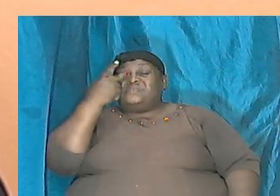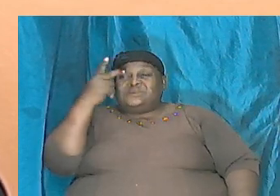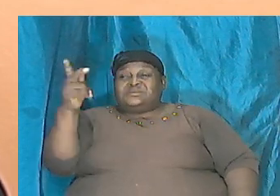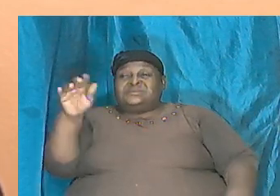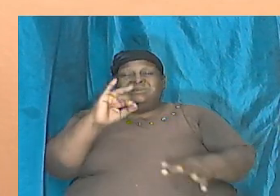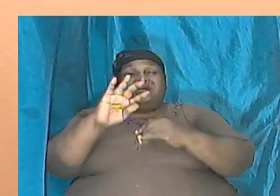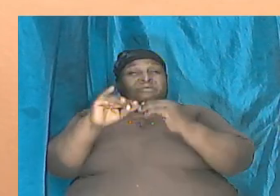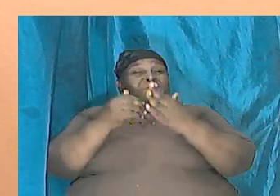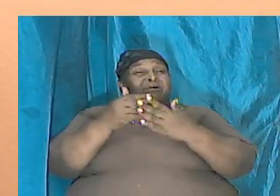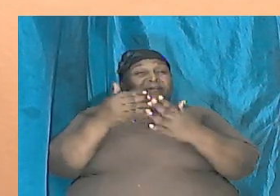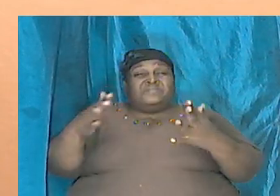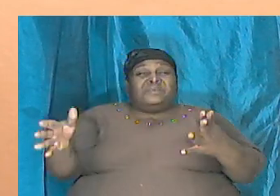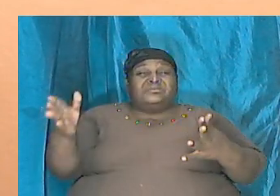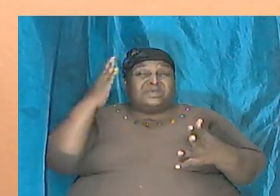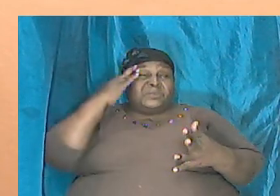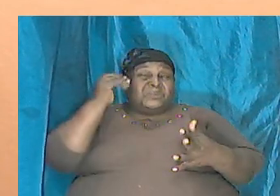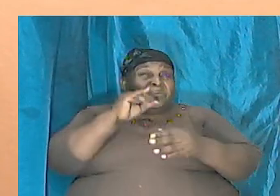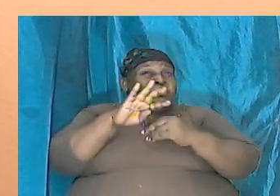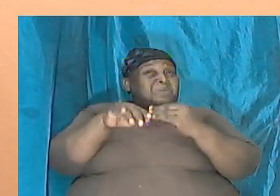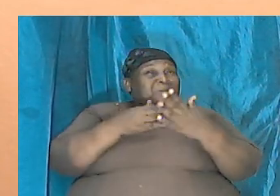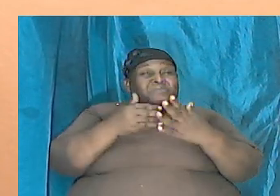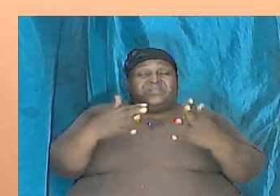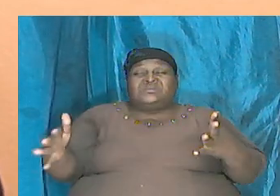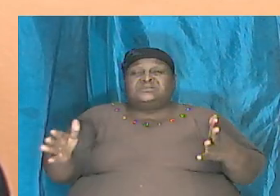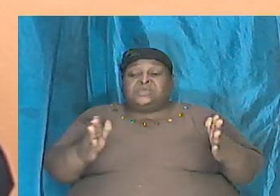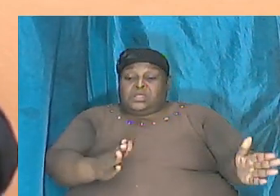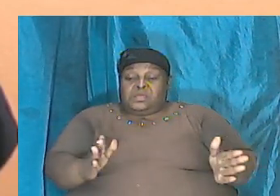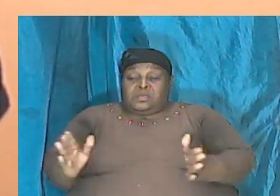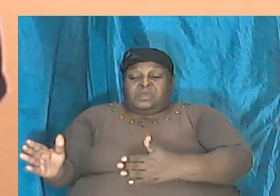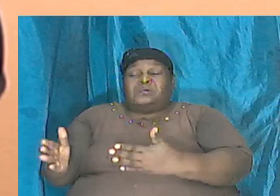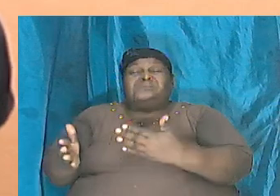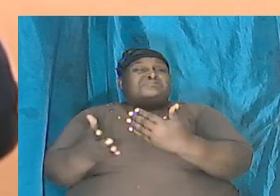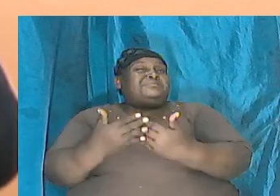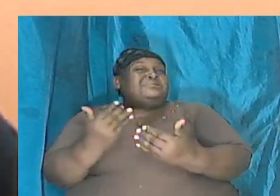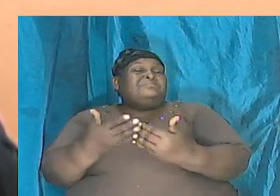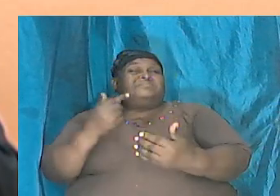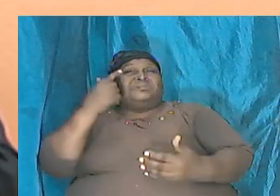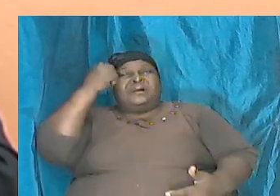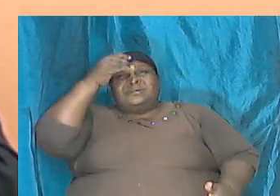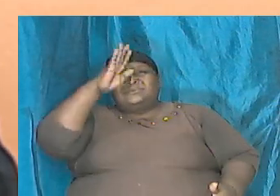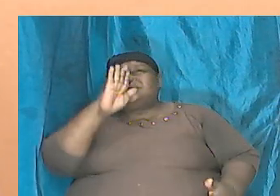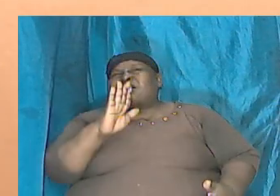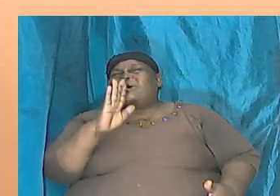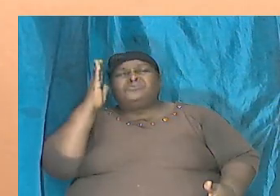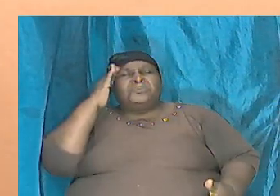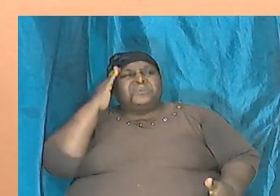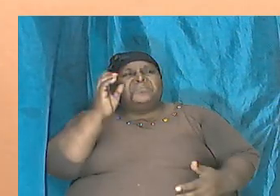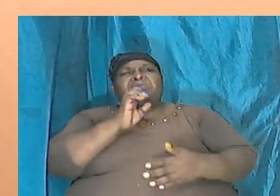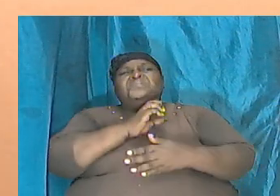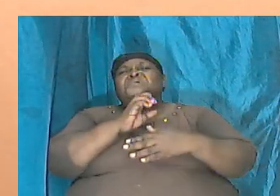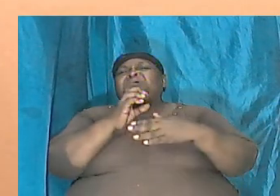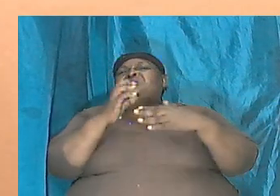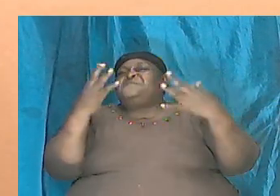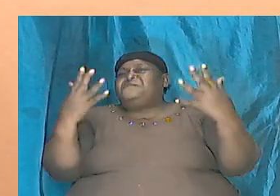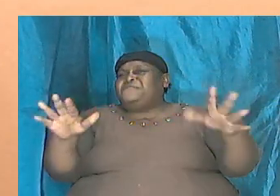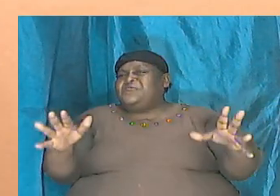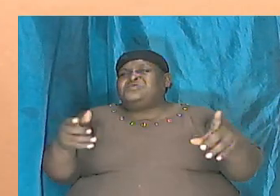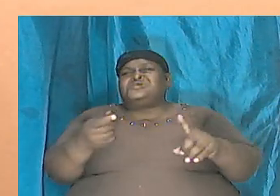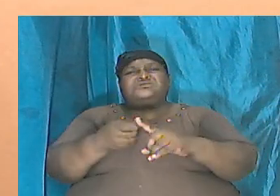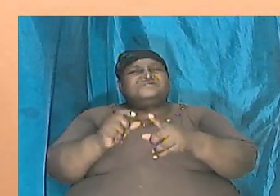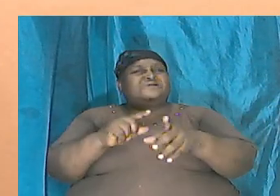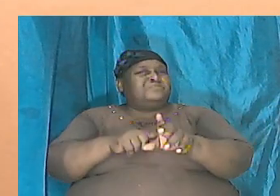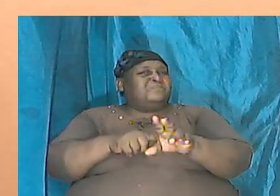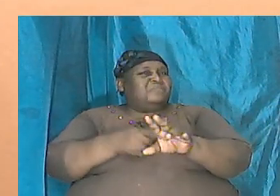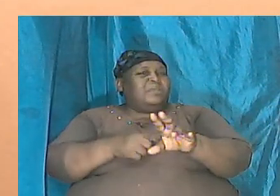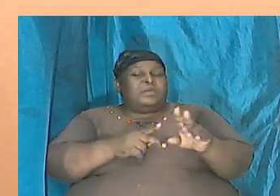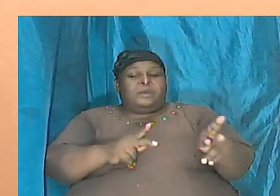and knows all things and could plan the thing simply because God knows the end from the beginning and he could put things